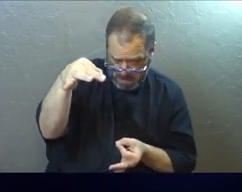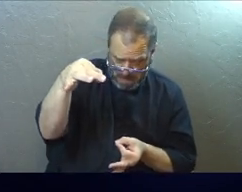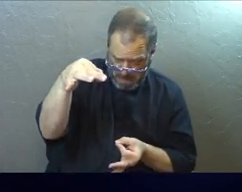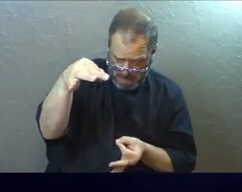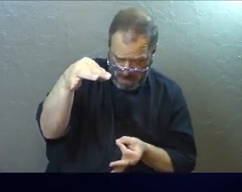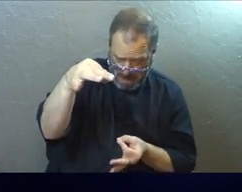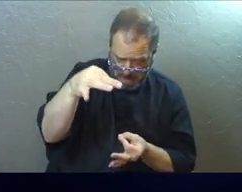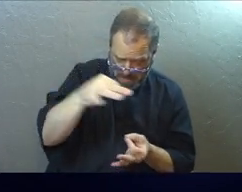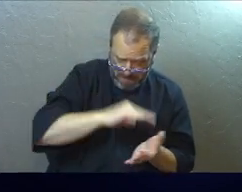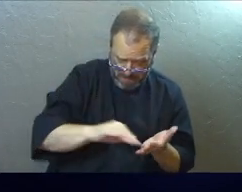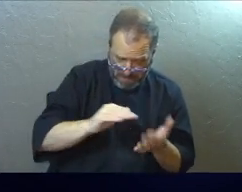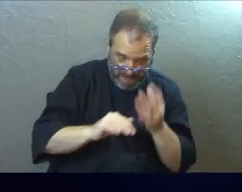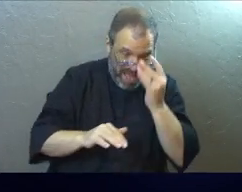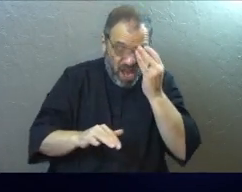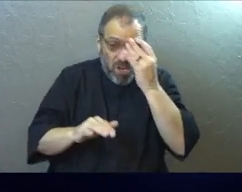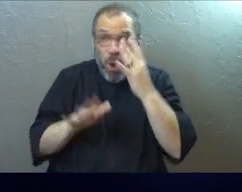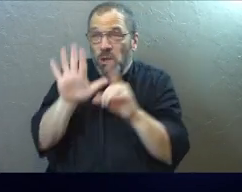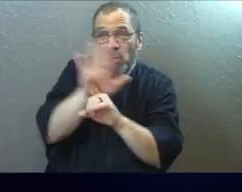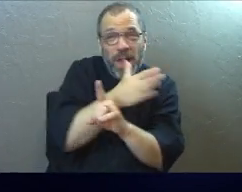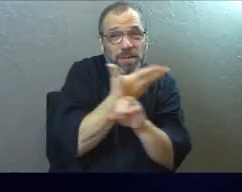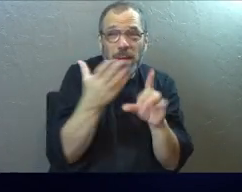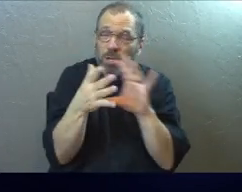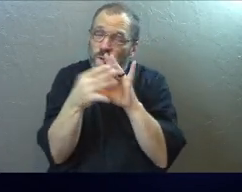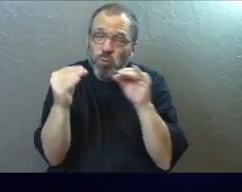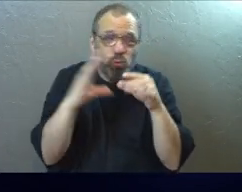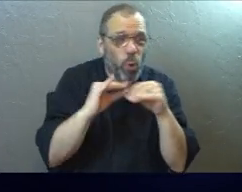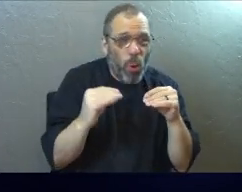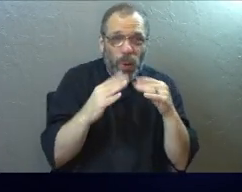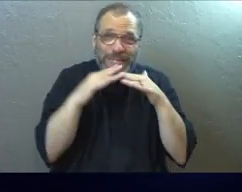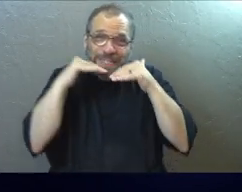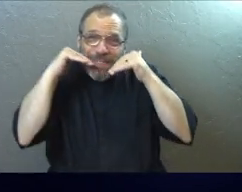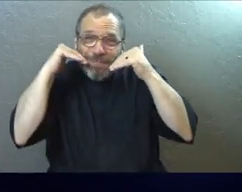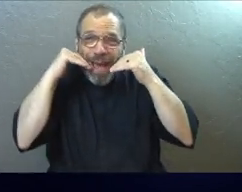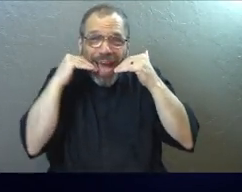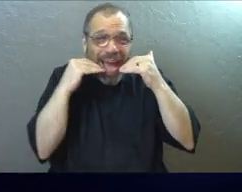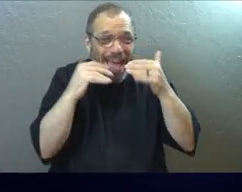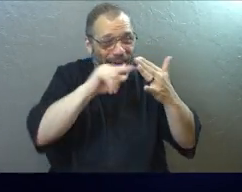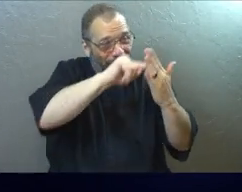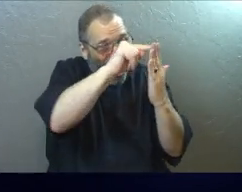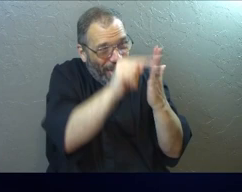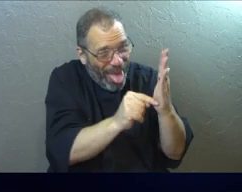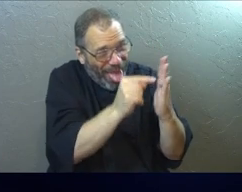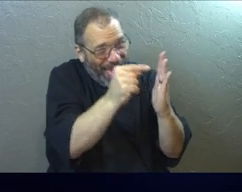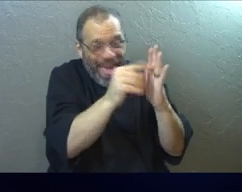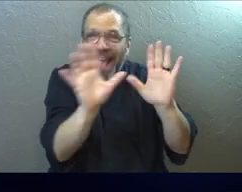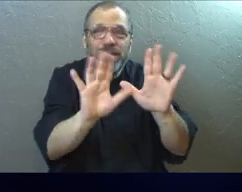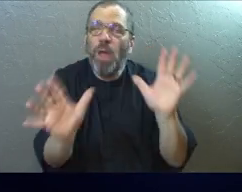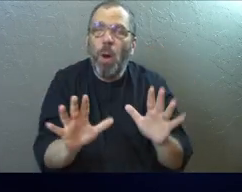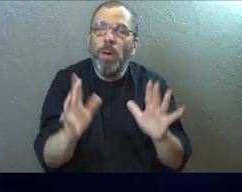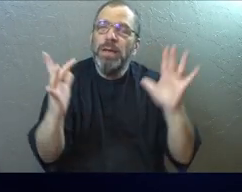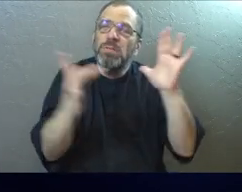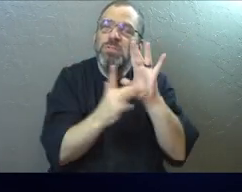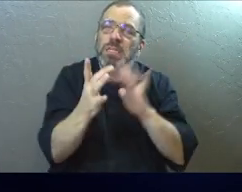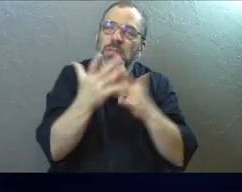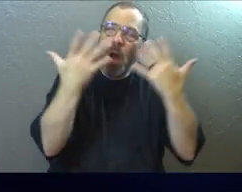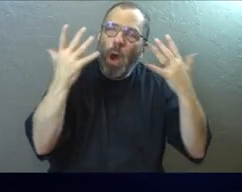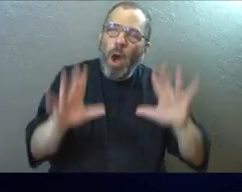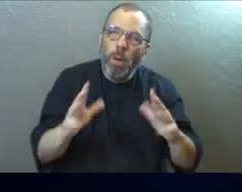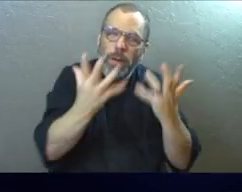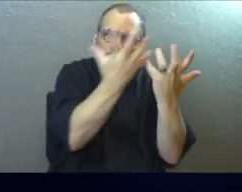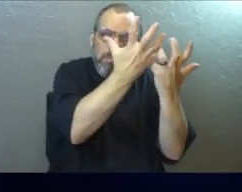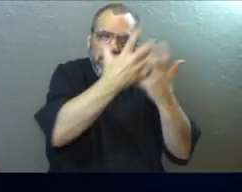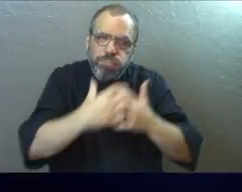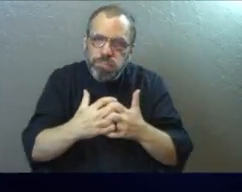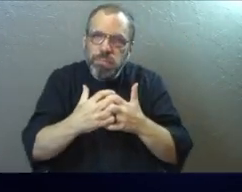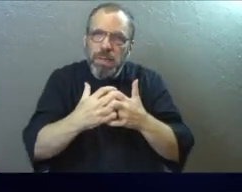have to sugarcoat it. You don't have to put a happy twist on it. You don't have to have yourself all put together because Jesus is all put